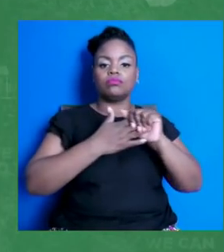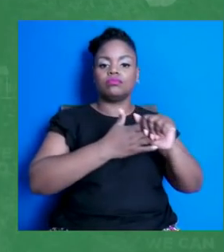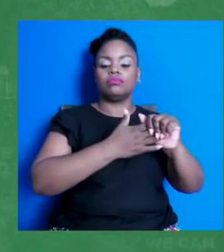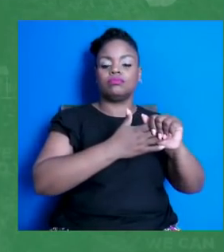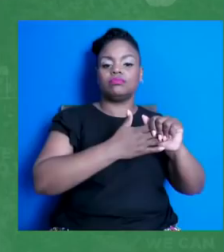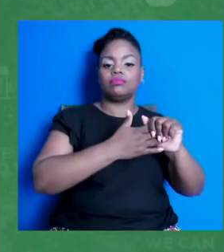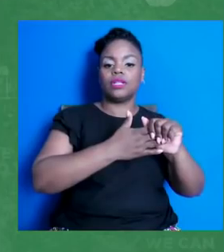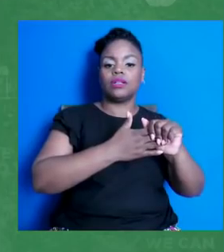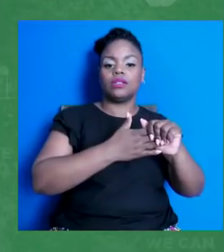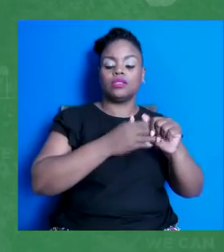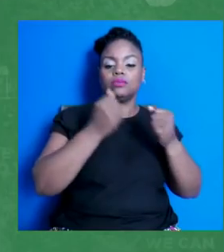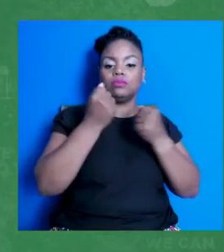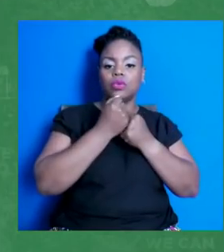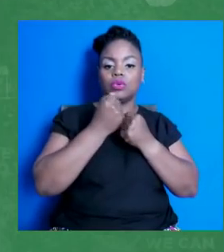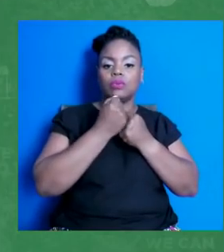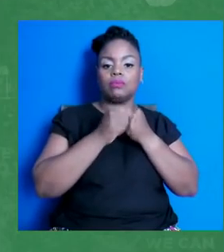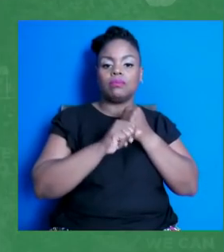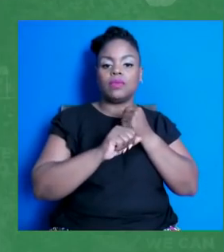informed decision.